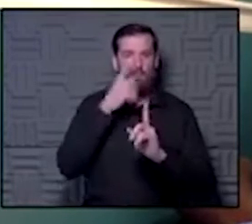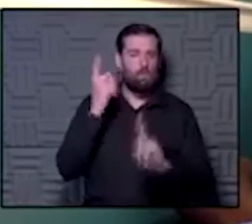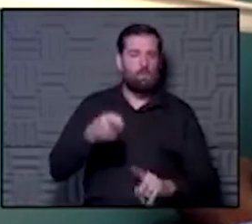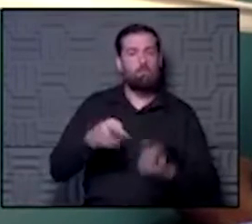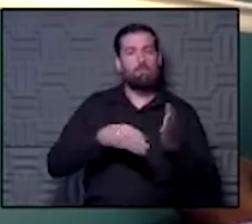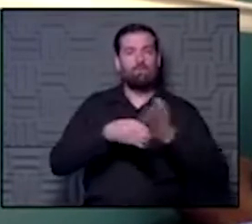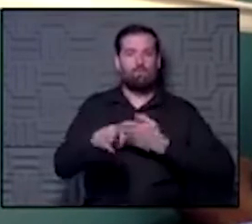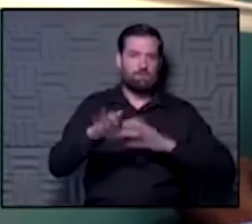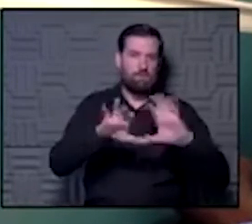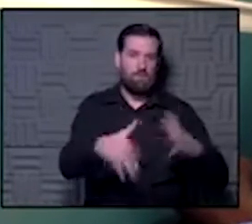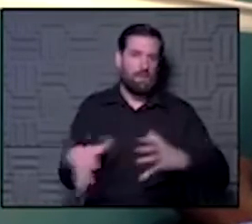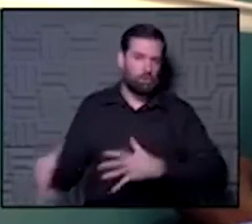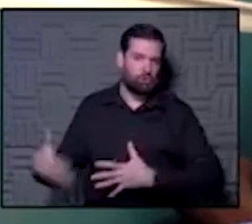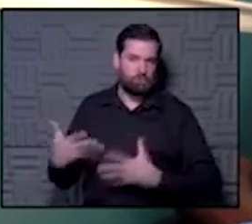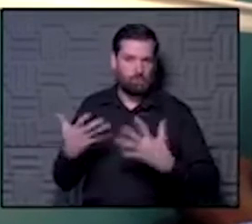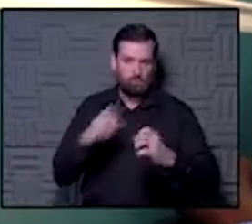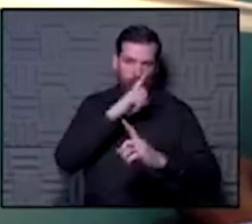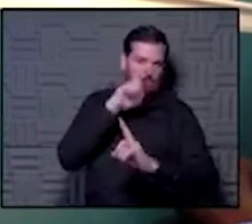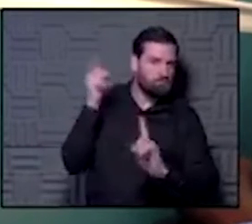populations that we want to target.